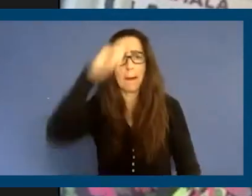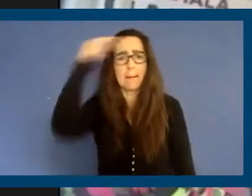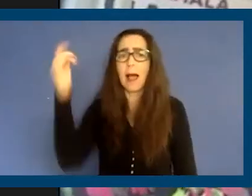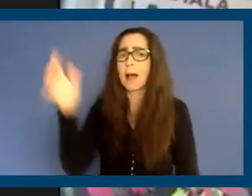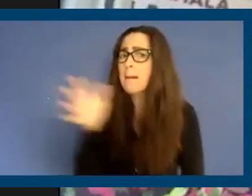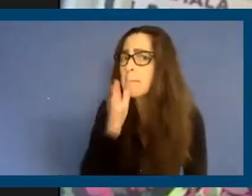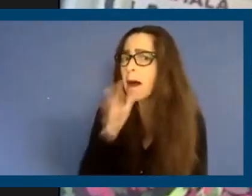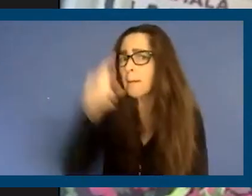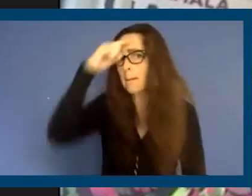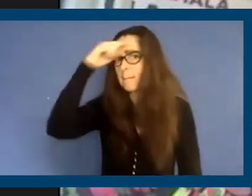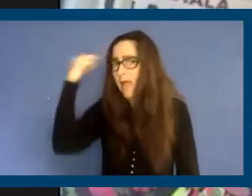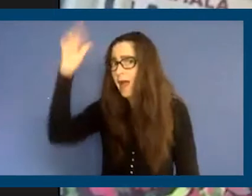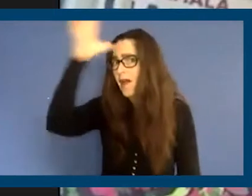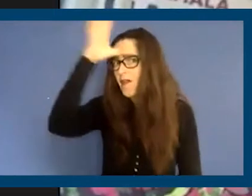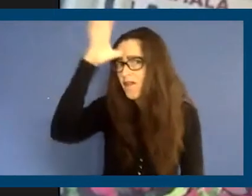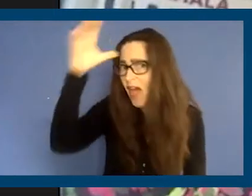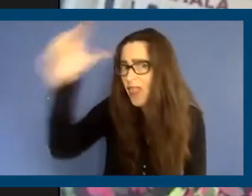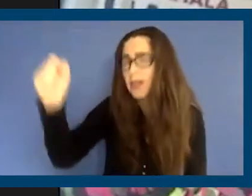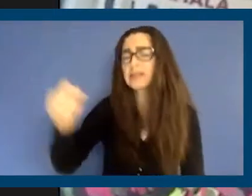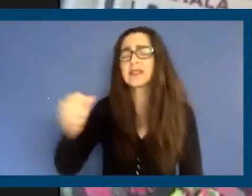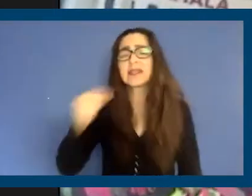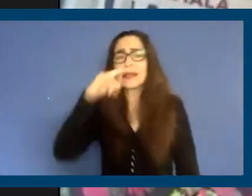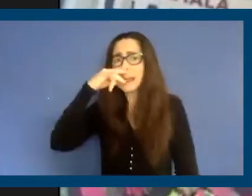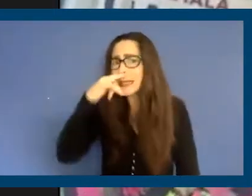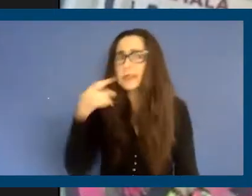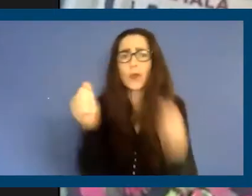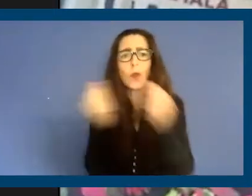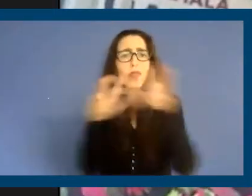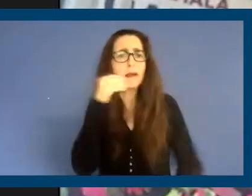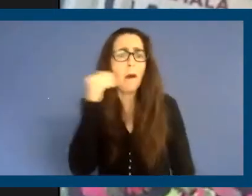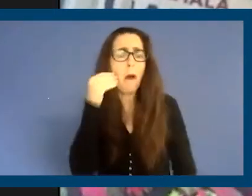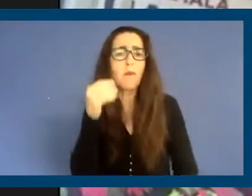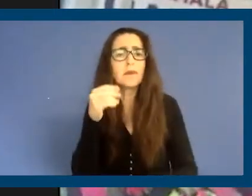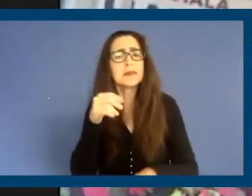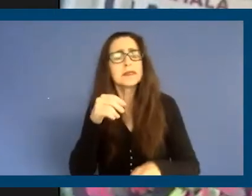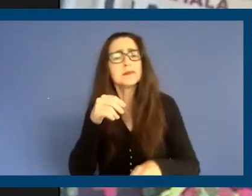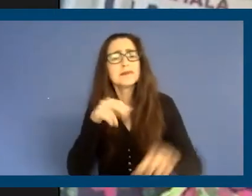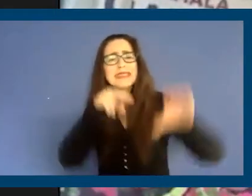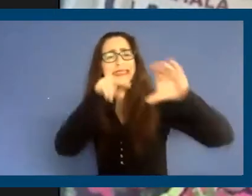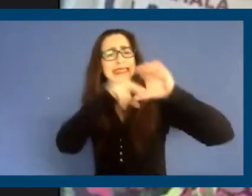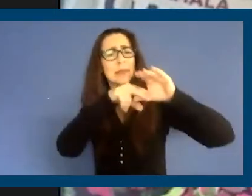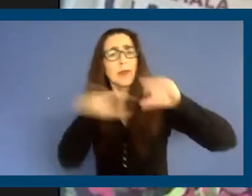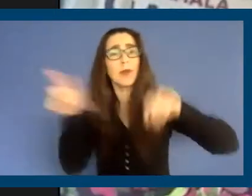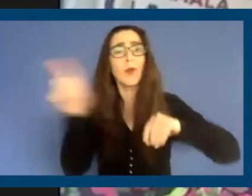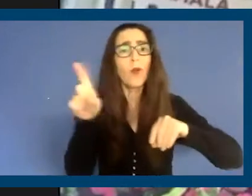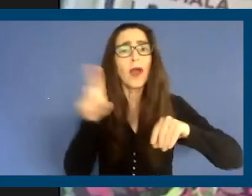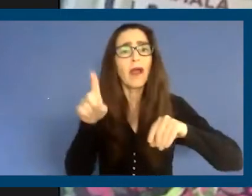children, homeless. Kids just sleeping out on the sidewalk. And I think it's a shame because we